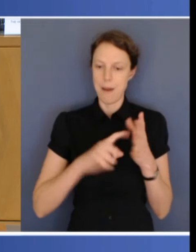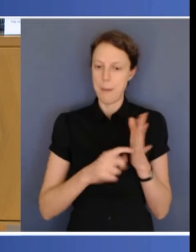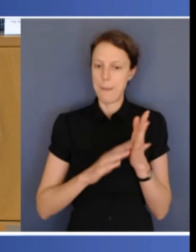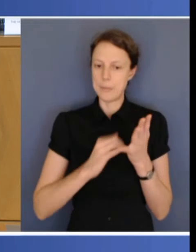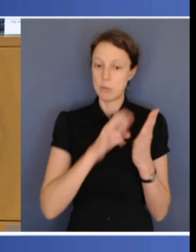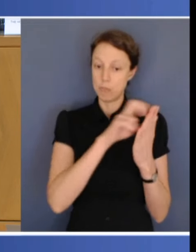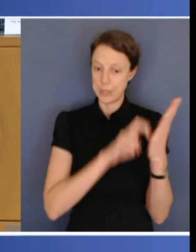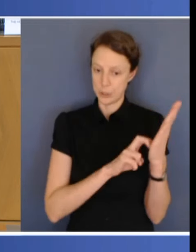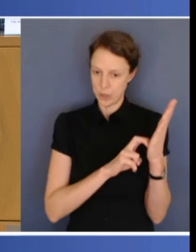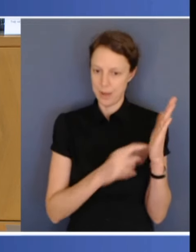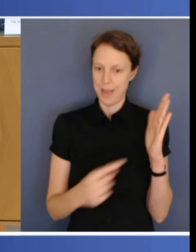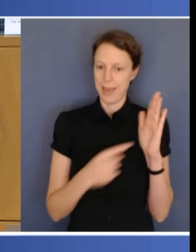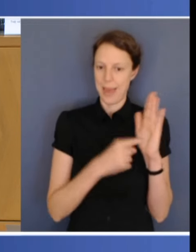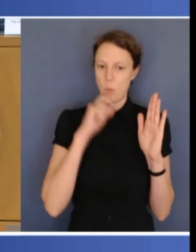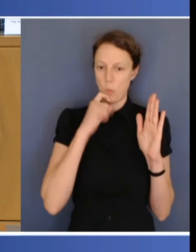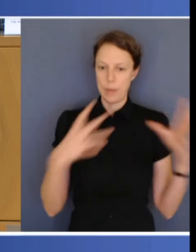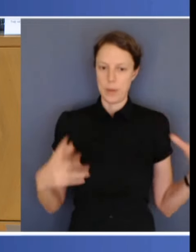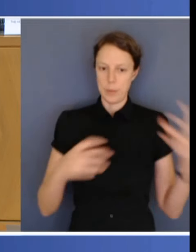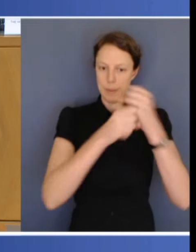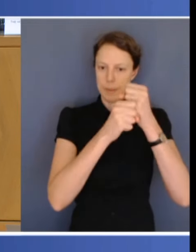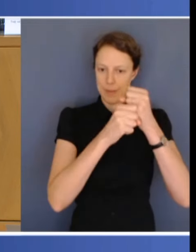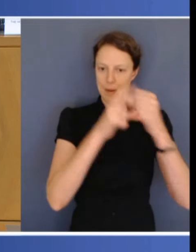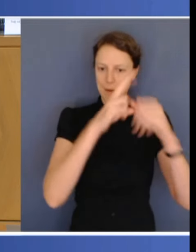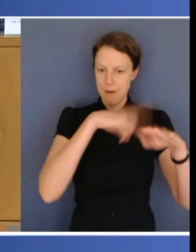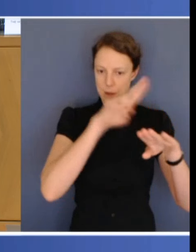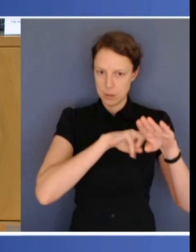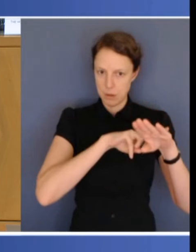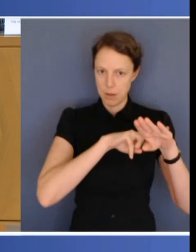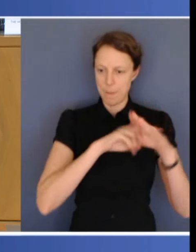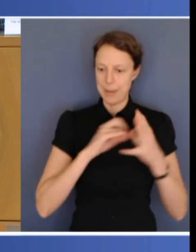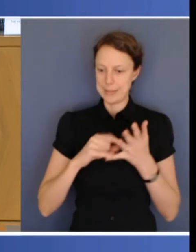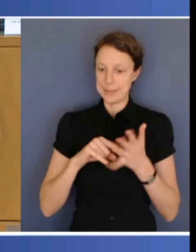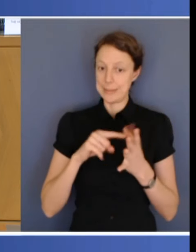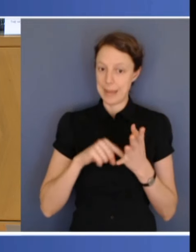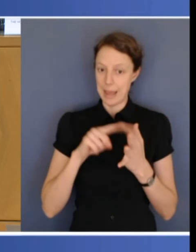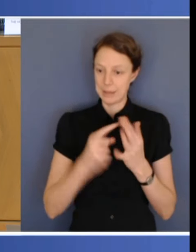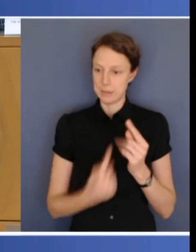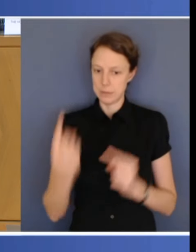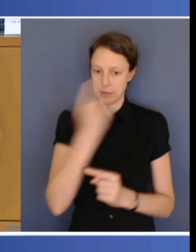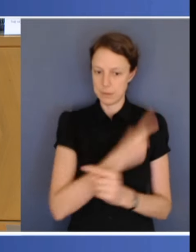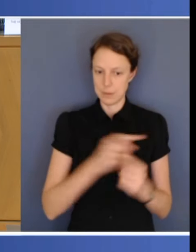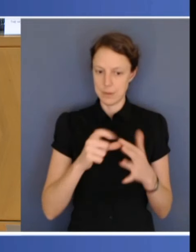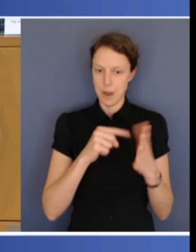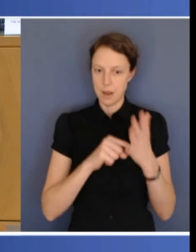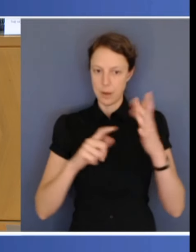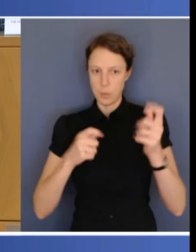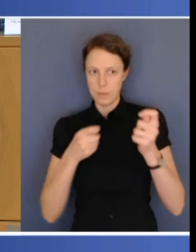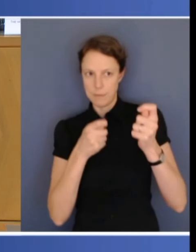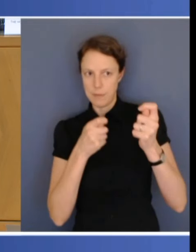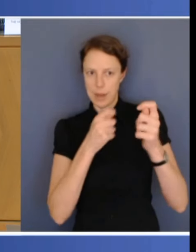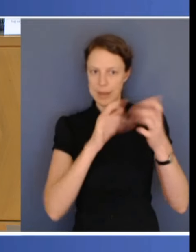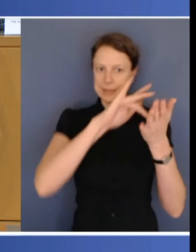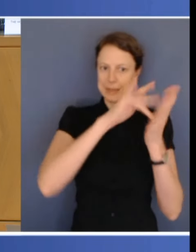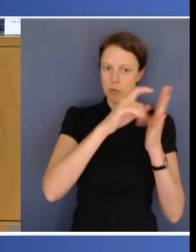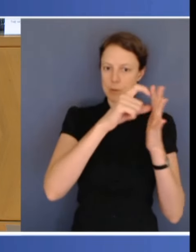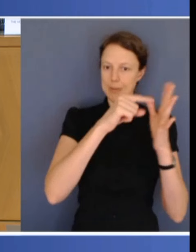a federated model, state data connecting with a central hub, data allowing near-real-time information